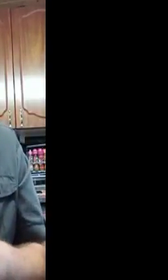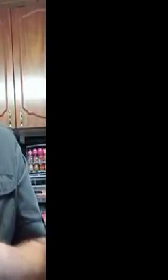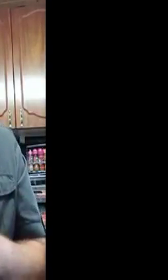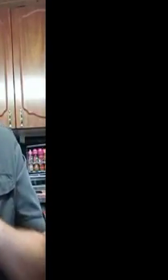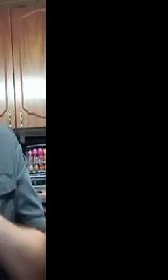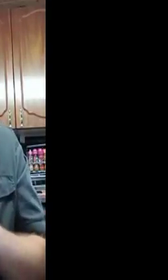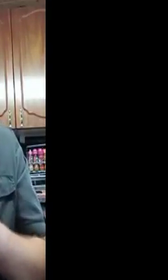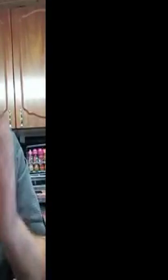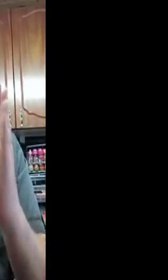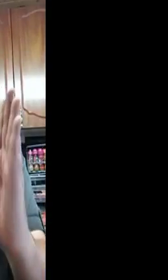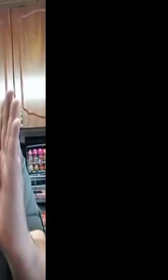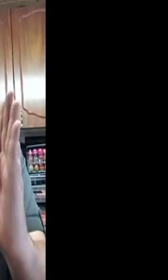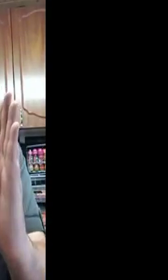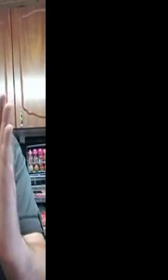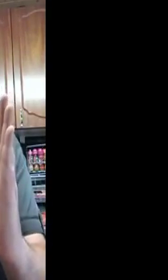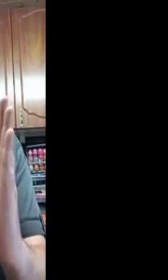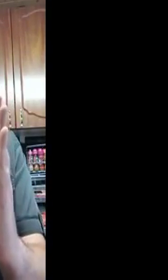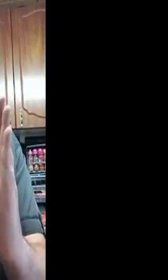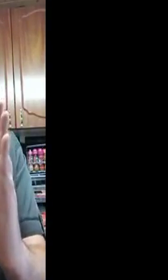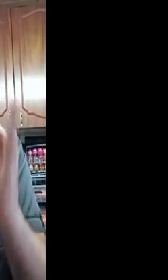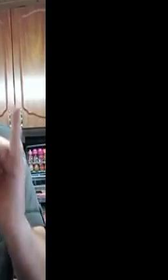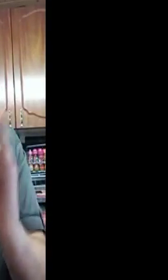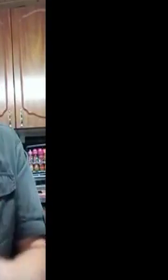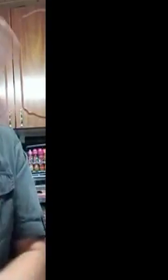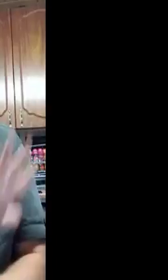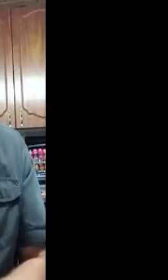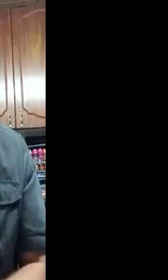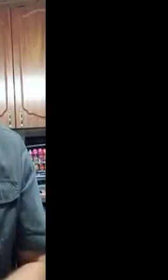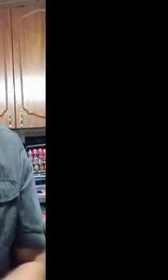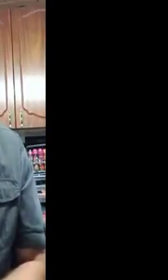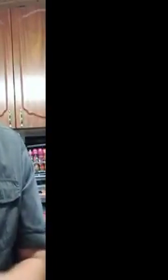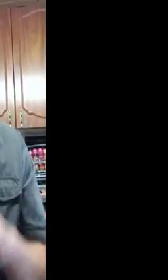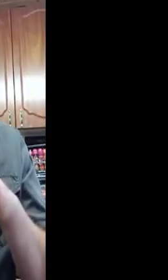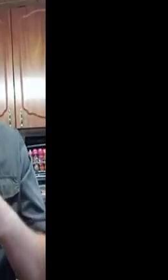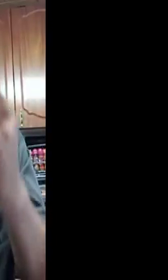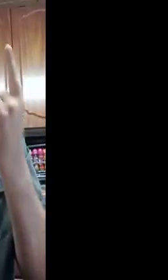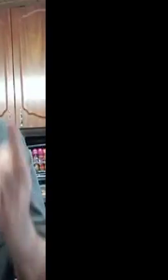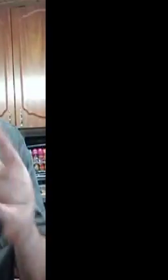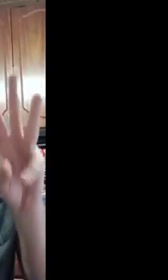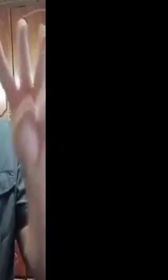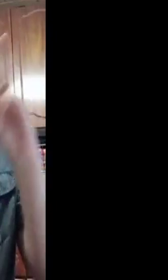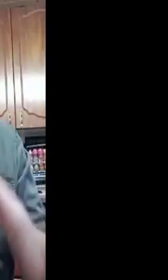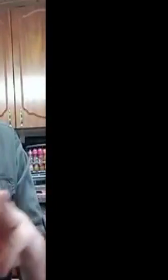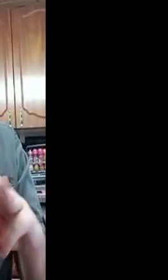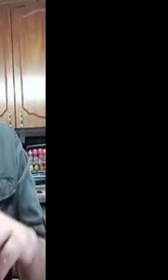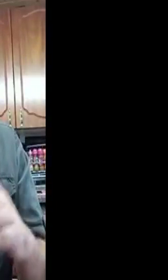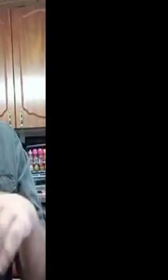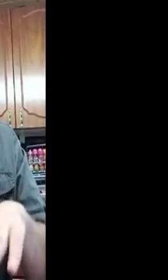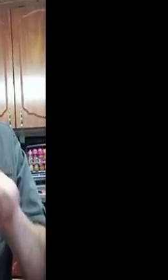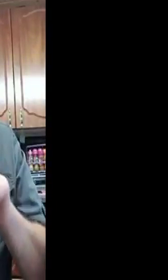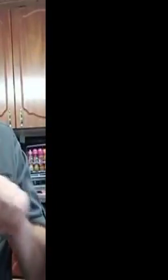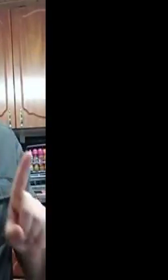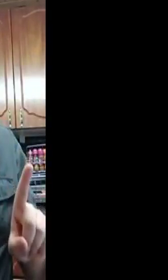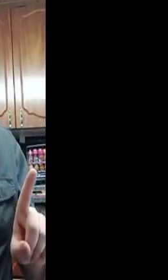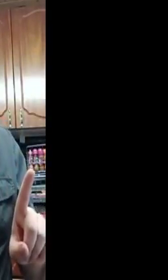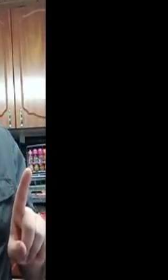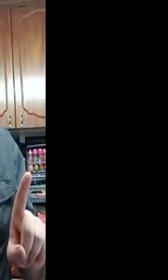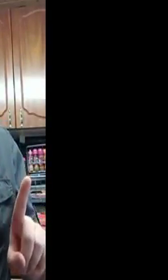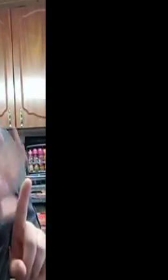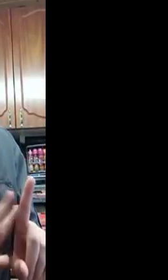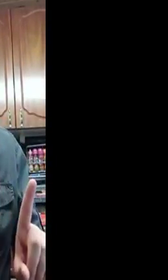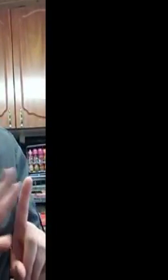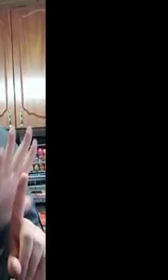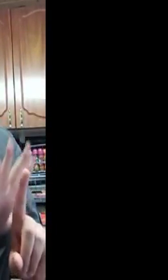situation. So, the heaviest of the winds would be hitting, if you like, the Kerry area, maybe, at